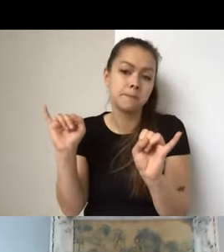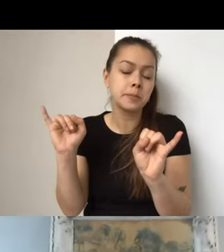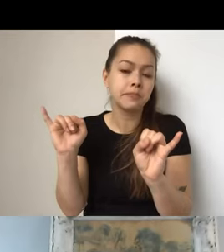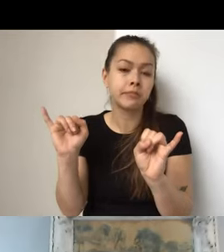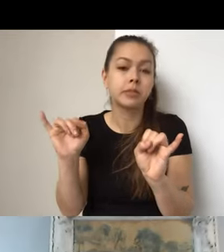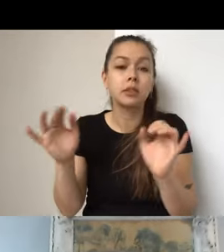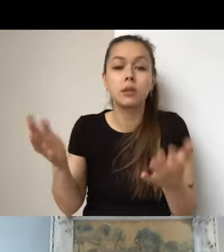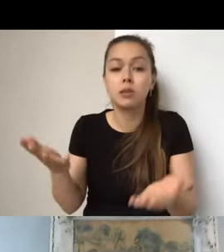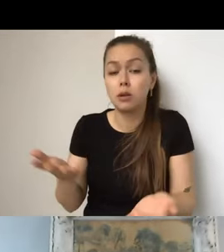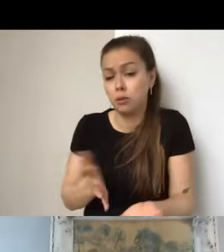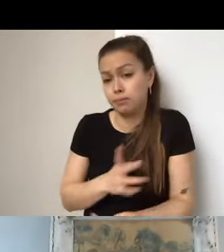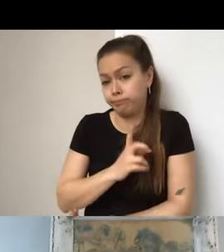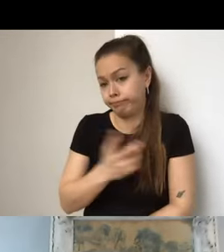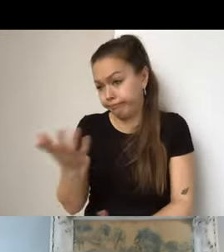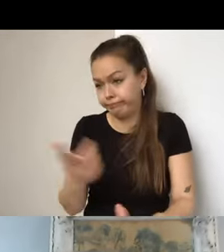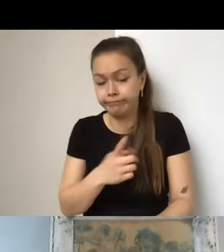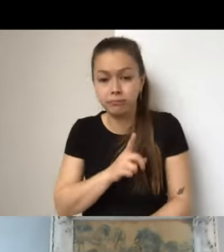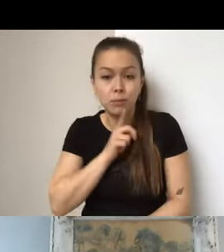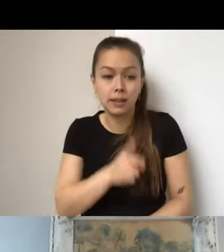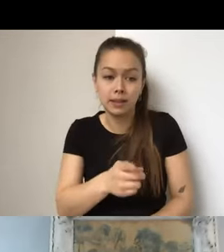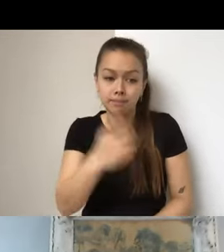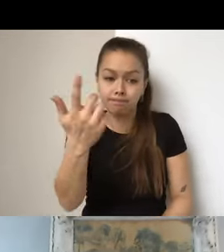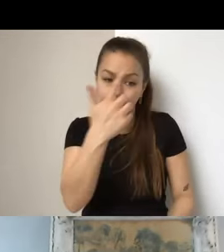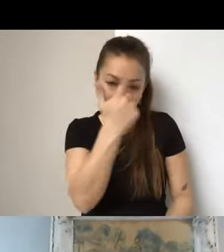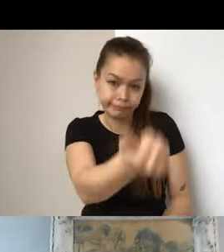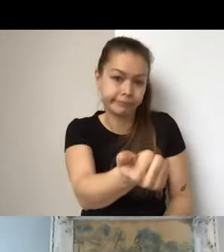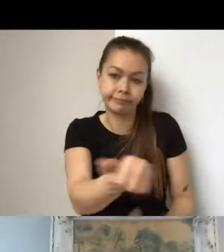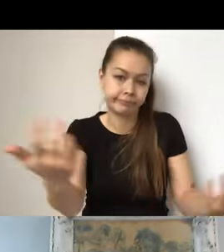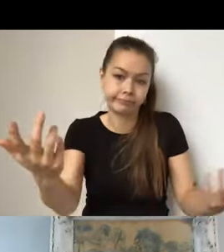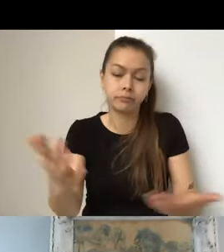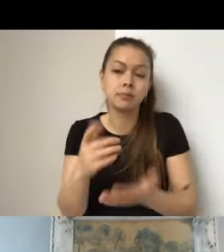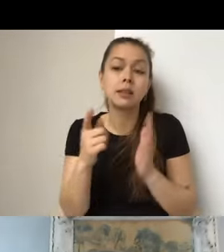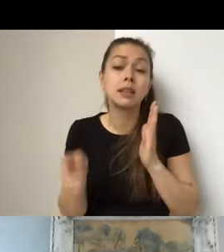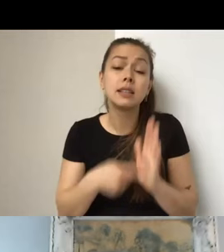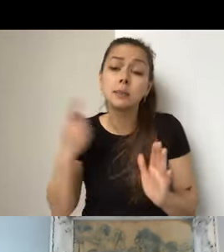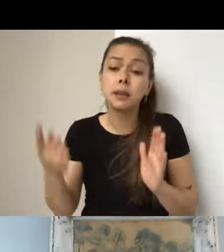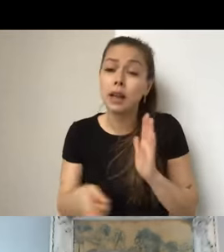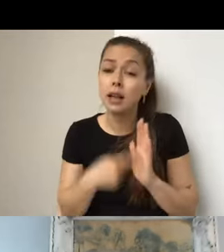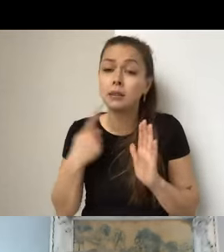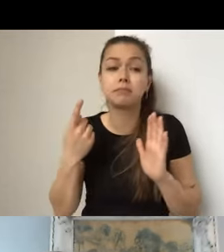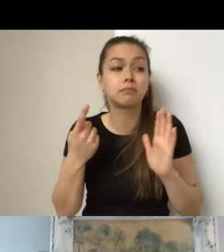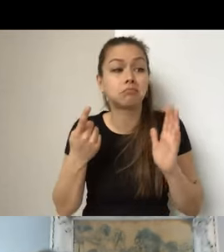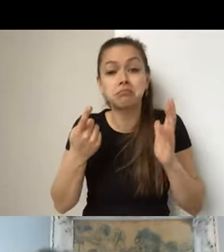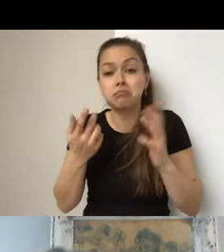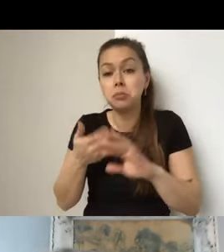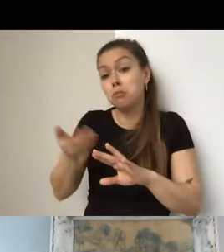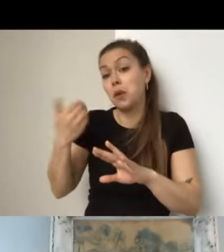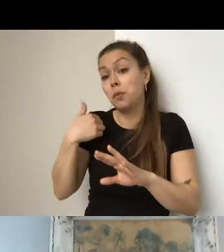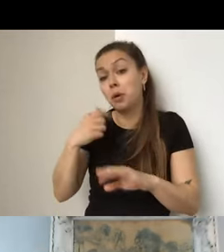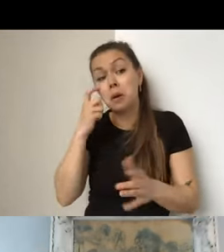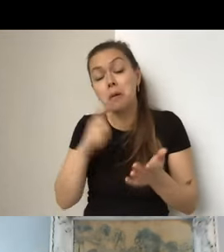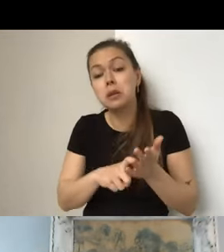can kind of take it your, um, take it from there. In some instances, we have seen organizations actually hire